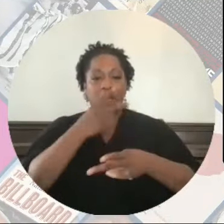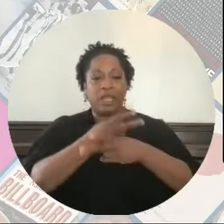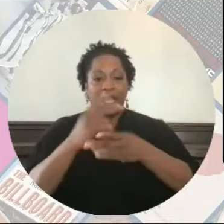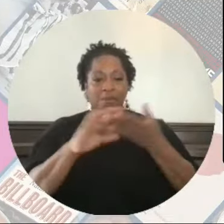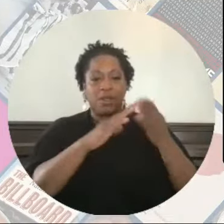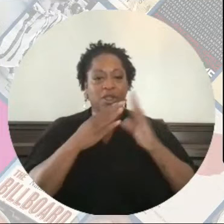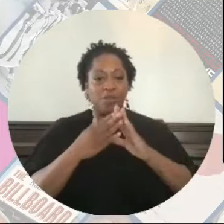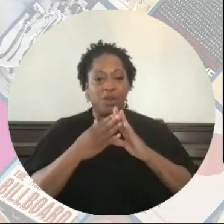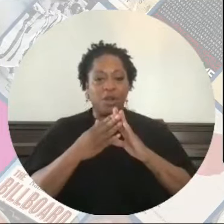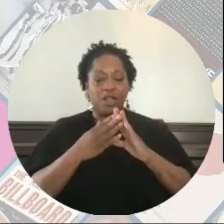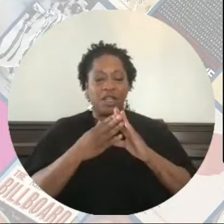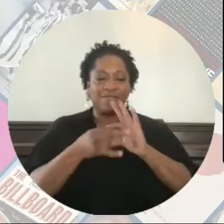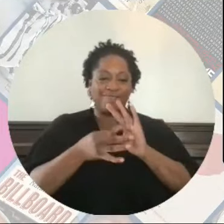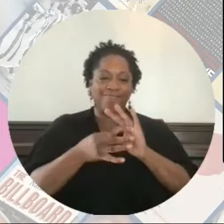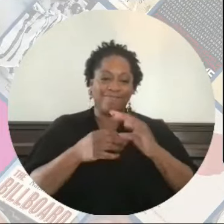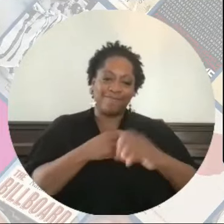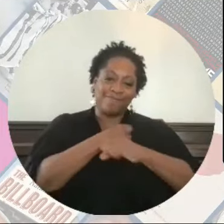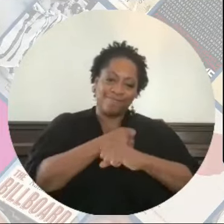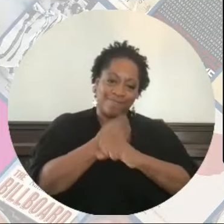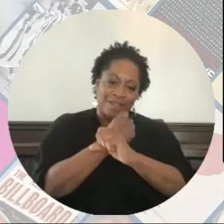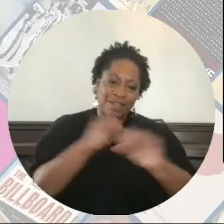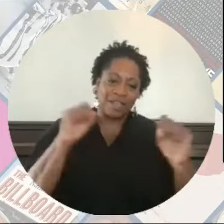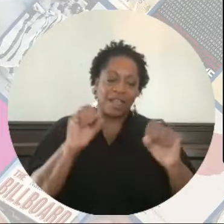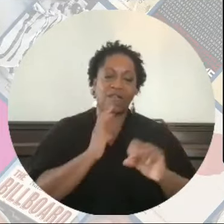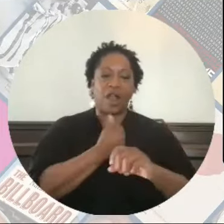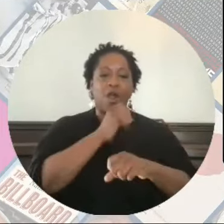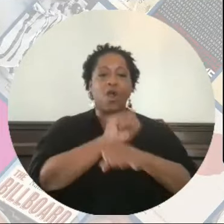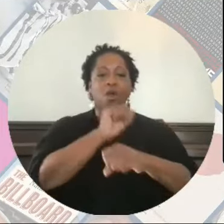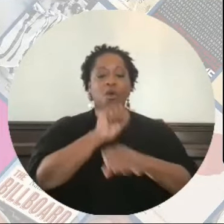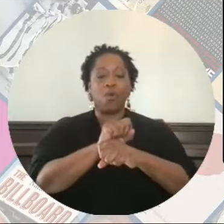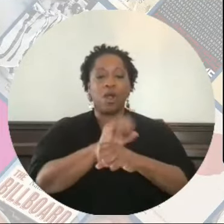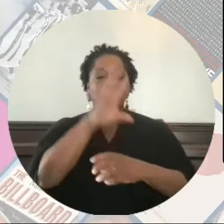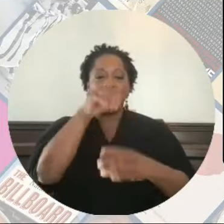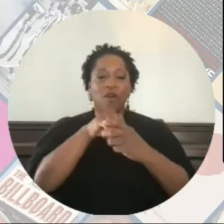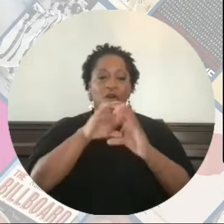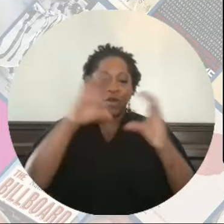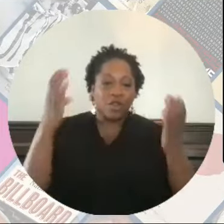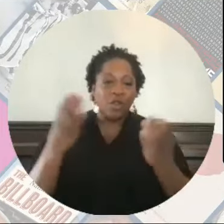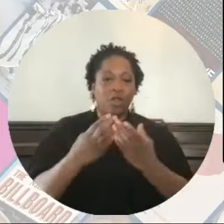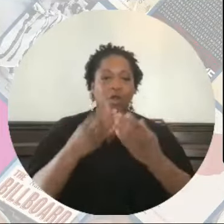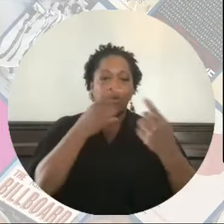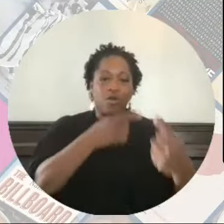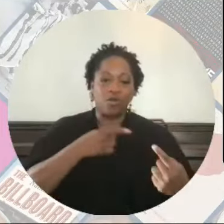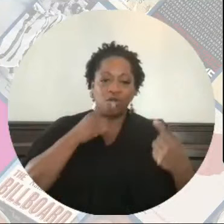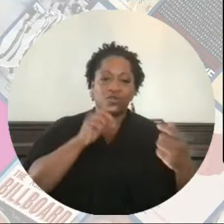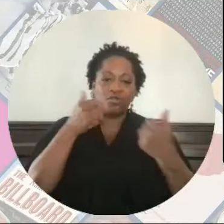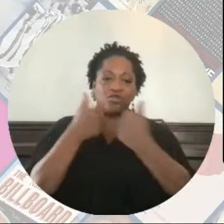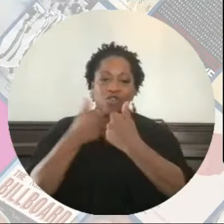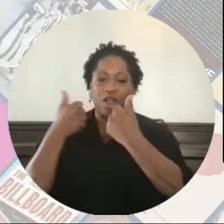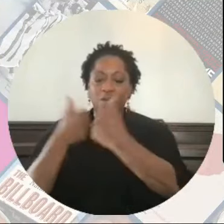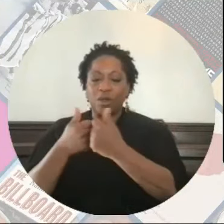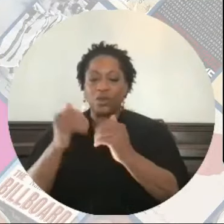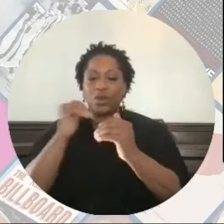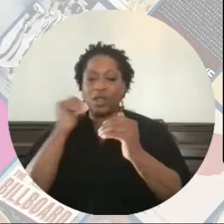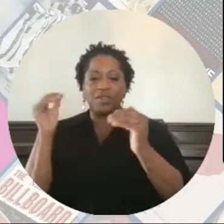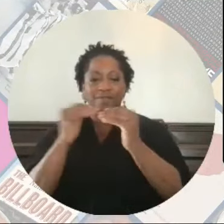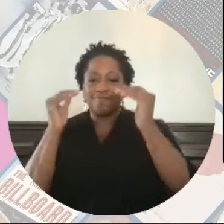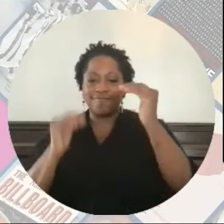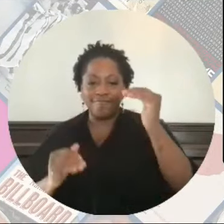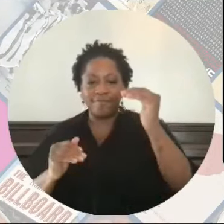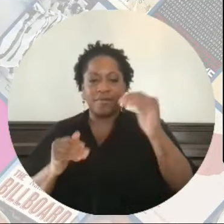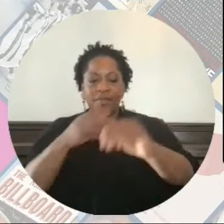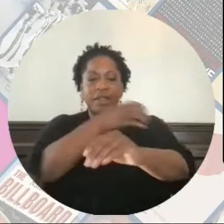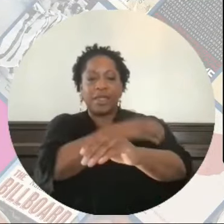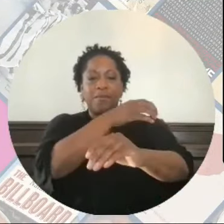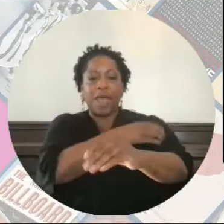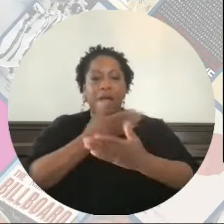communities secure. And our work is part of global struggles against inequality and